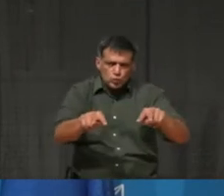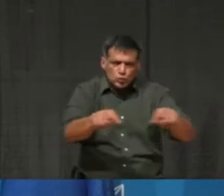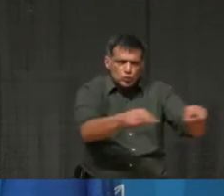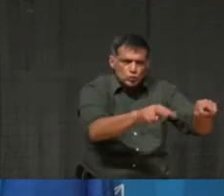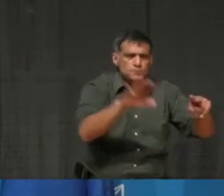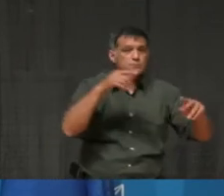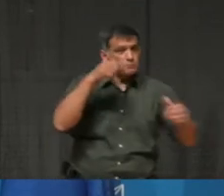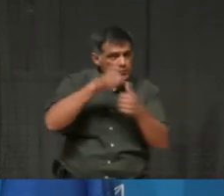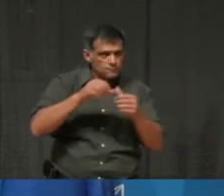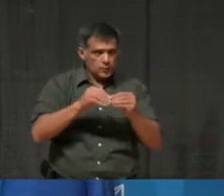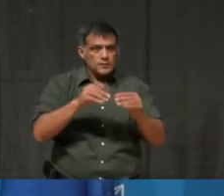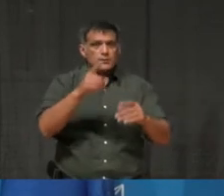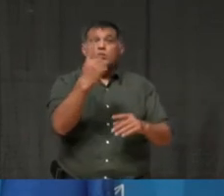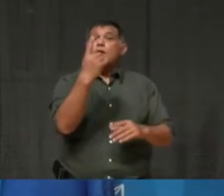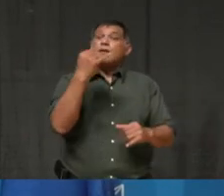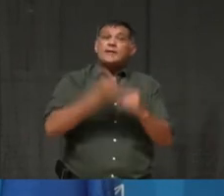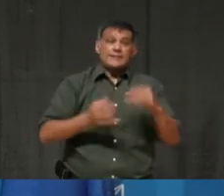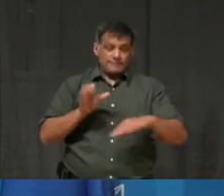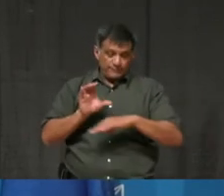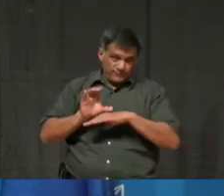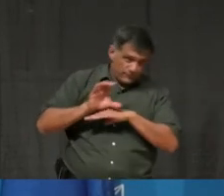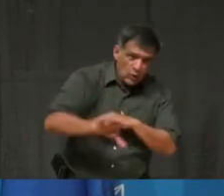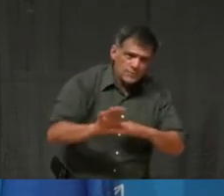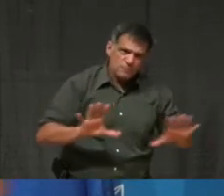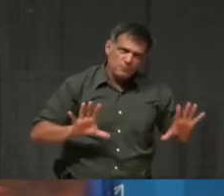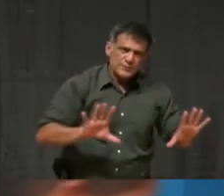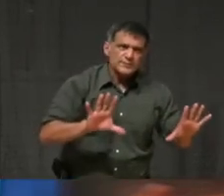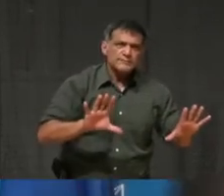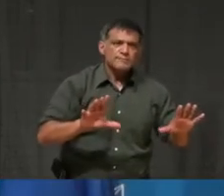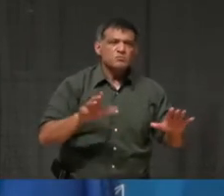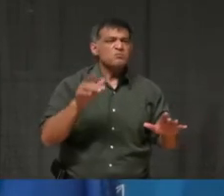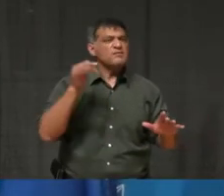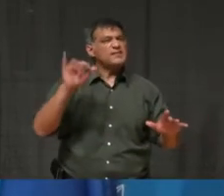in really egregious situations like the one that was seen in Etobicoke. Thanks for the question.